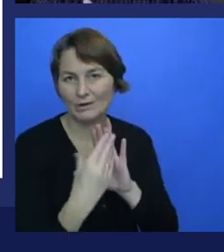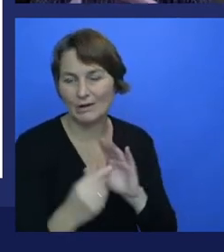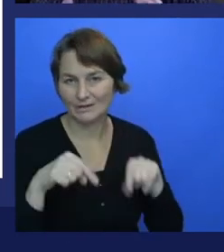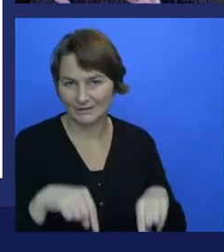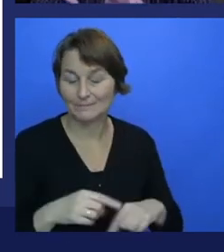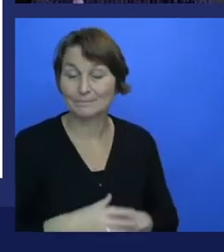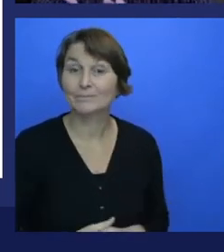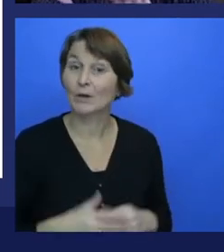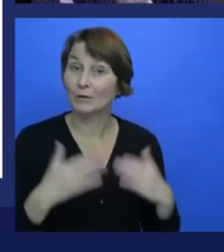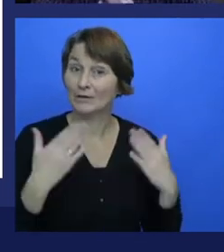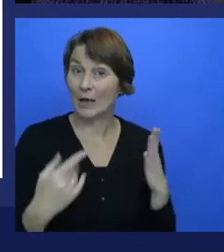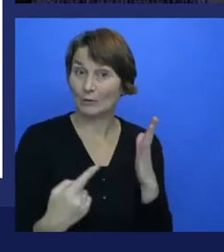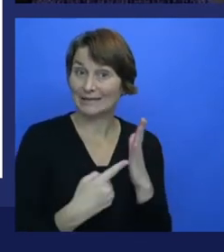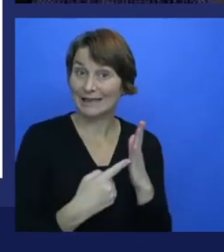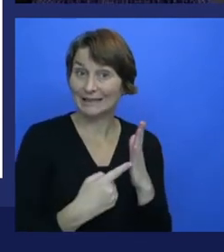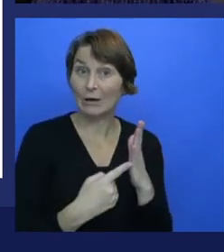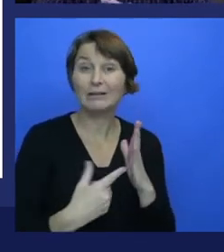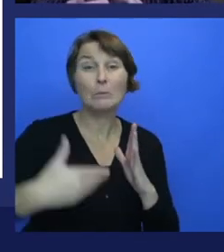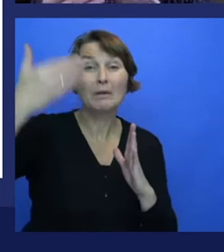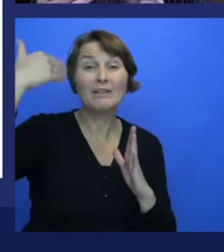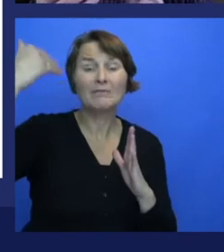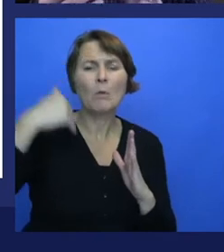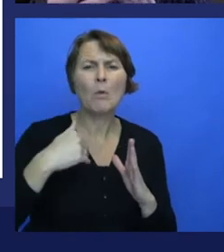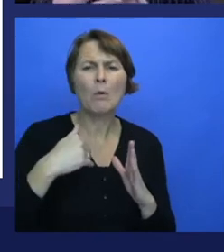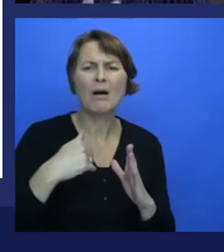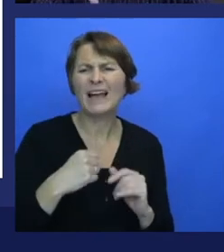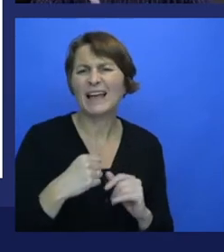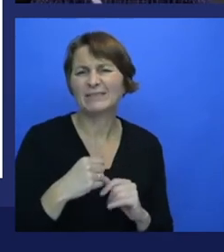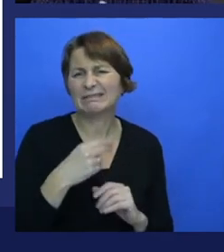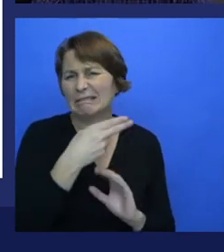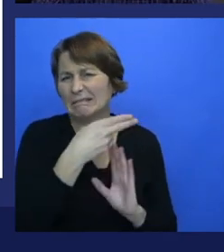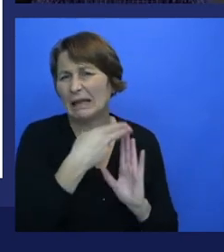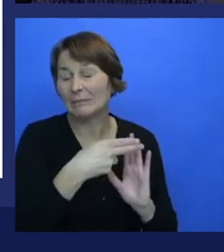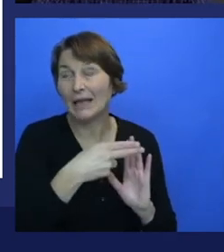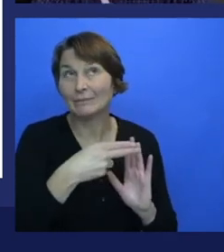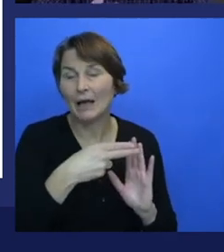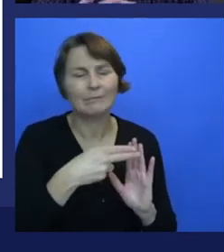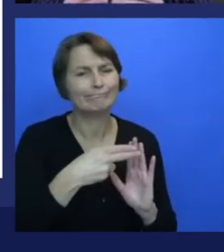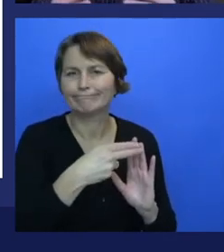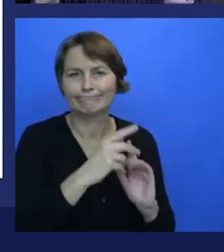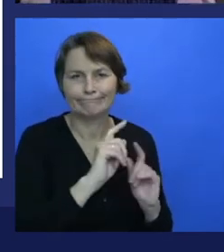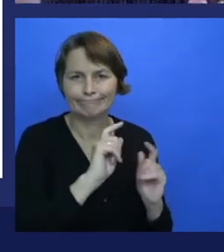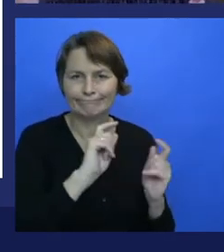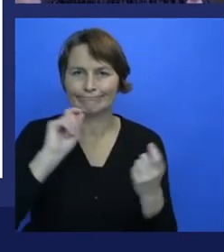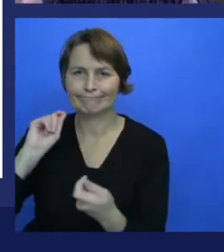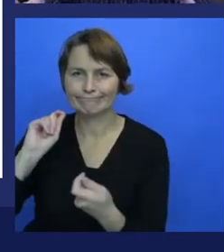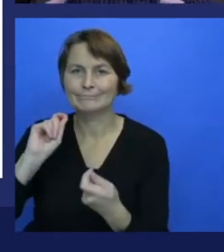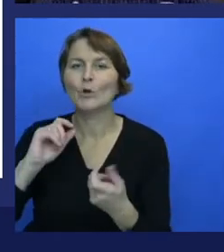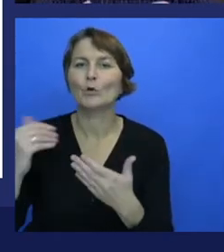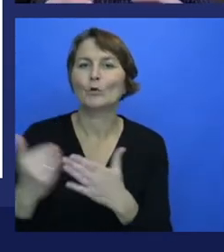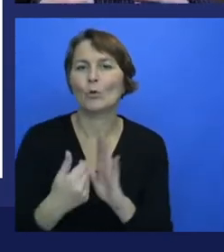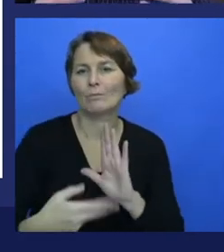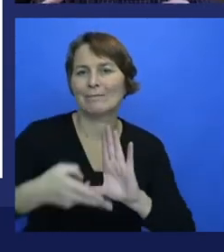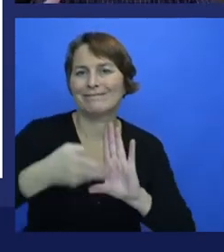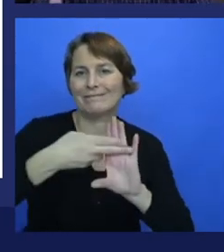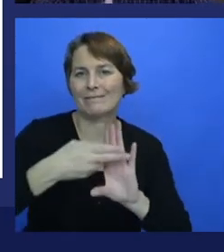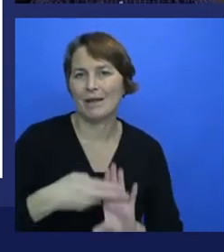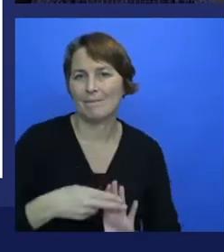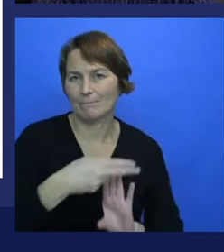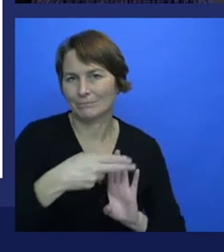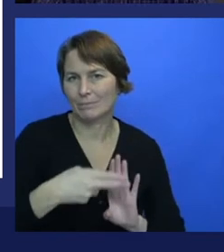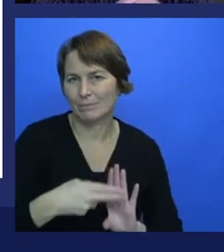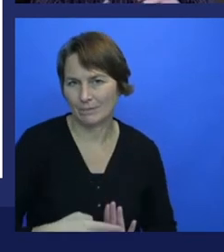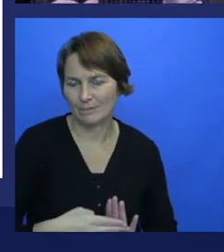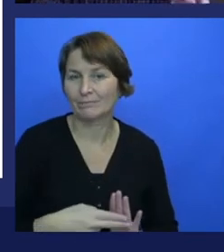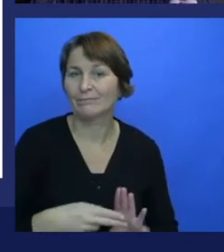we've given them new names. Our image recognition, machine vision systems, our new ability to do natural language processing, even to the point of translation and